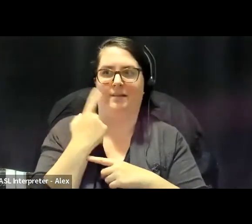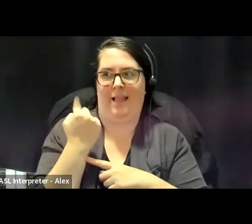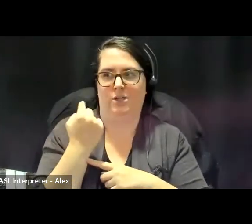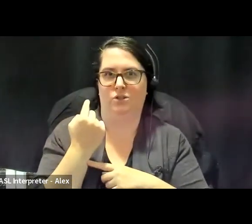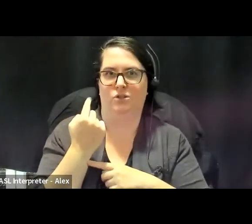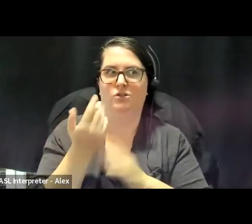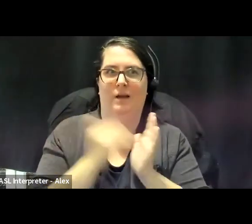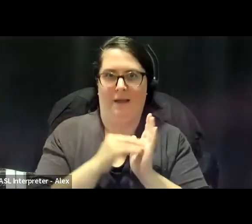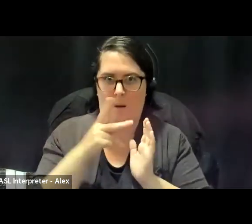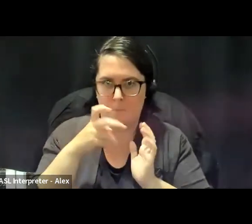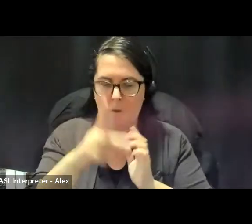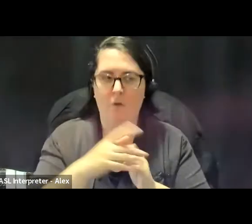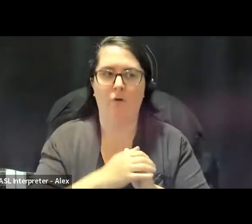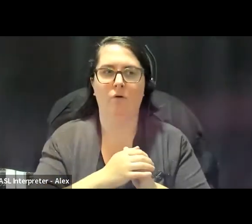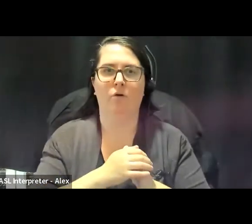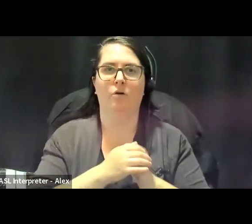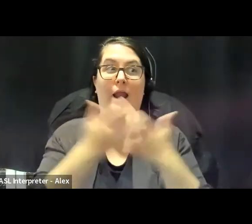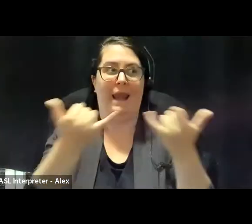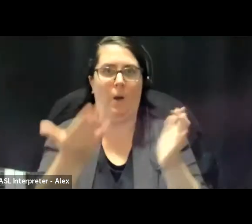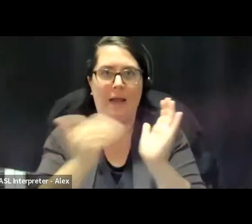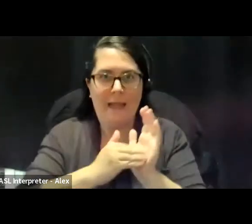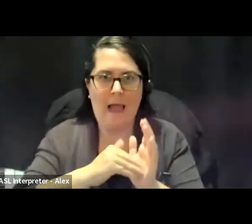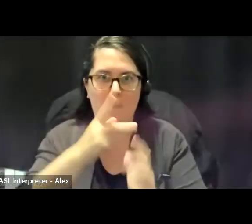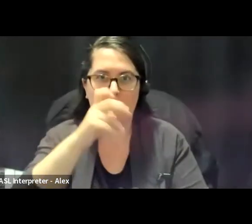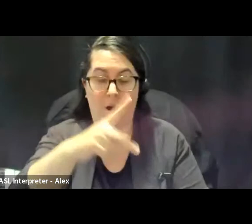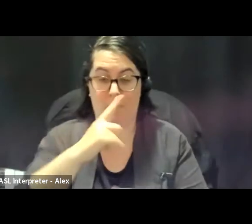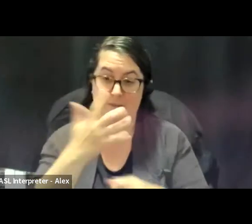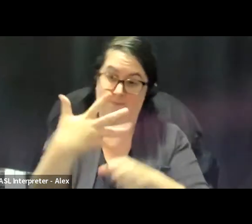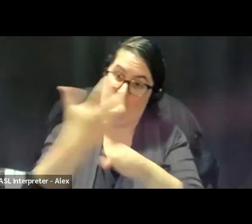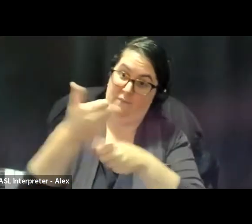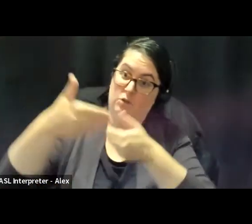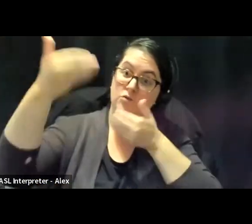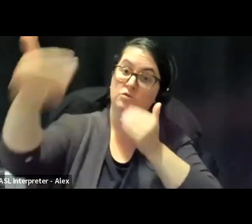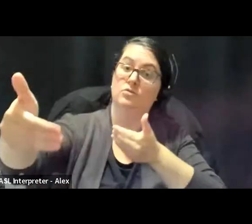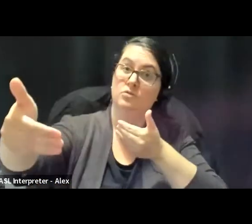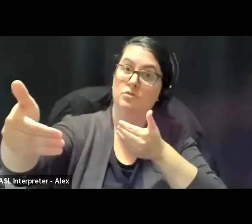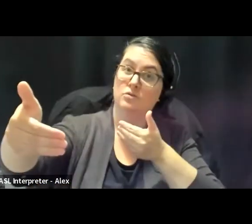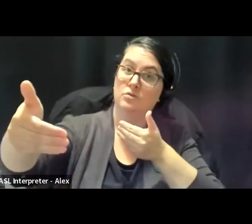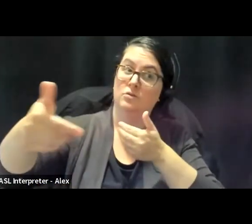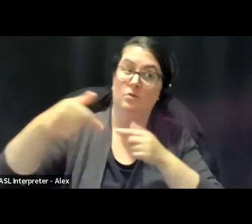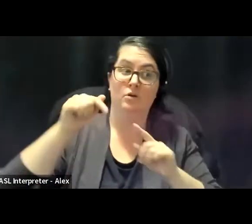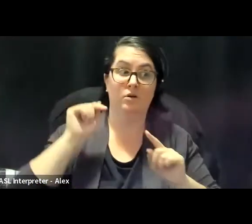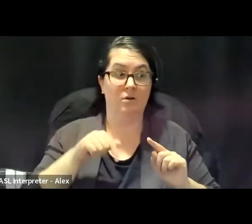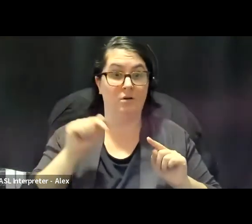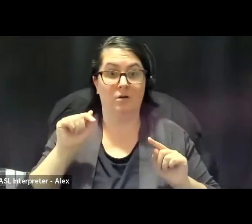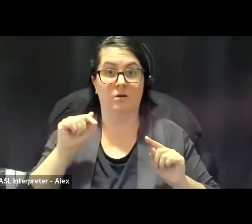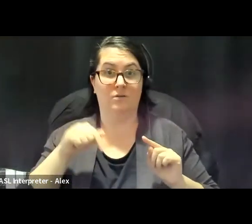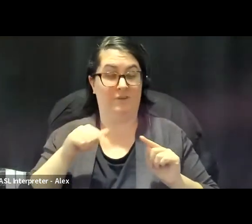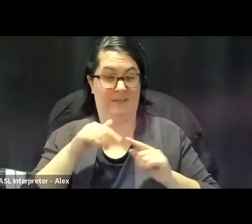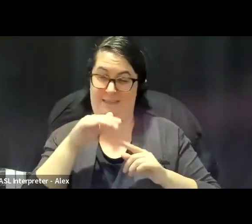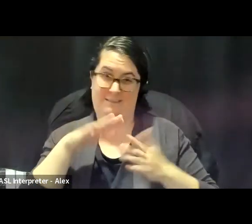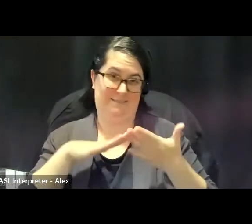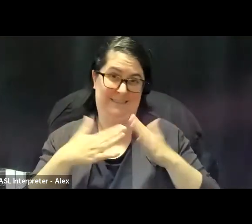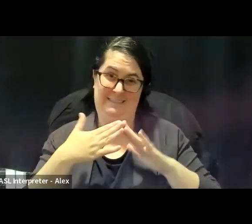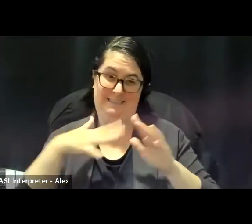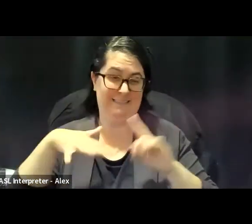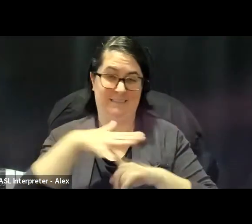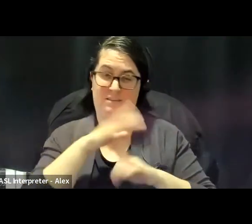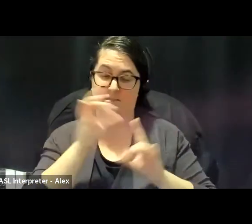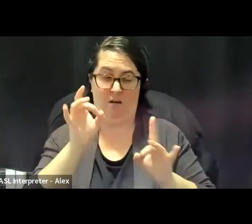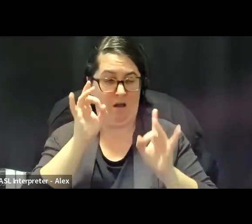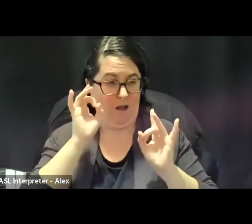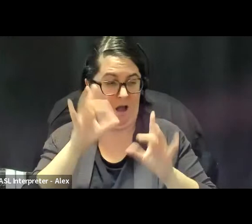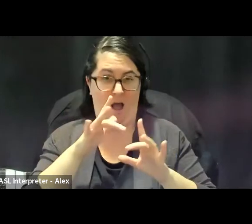year, it's another park. And I said, you know, five years from now, in a city with this, these unlivable conditions on stolen land,